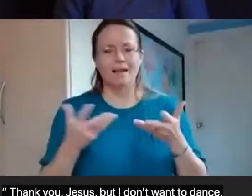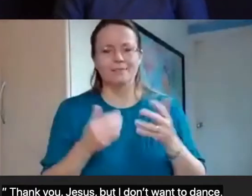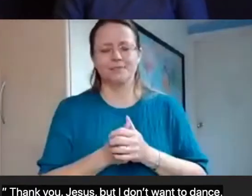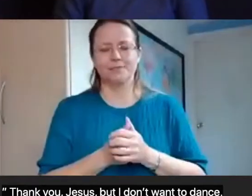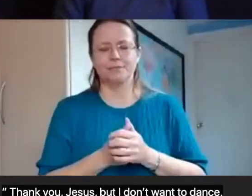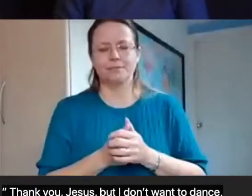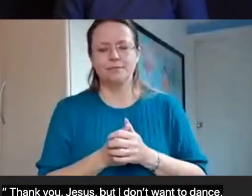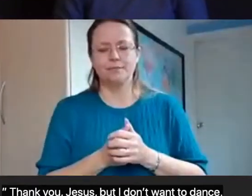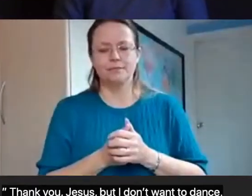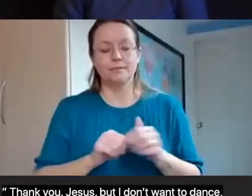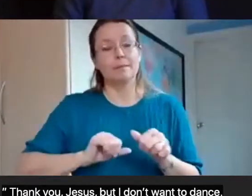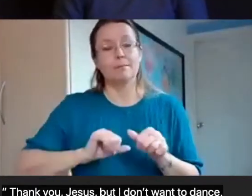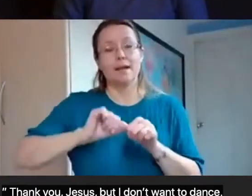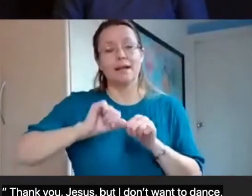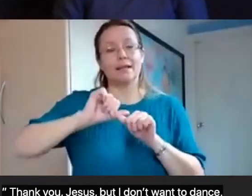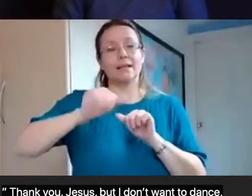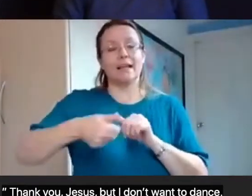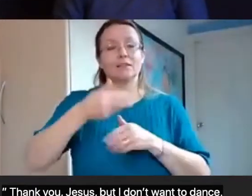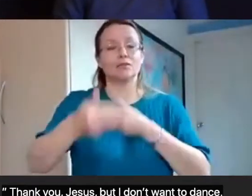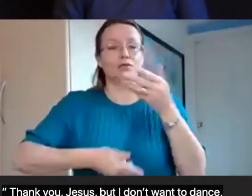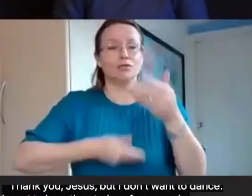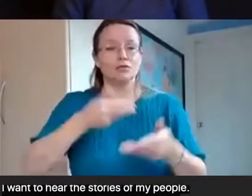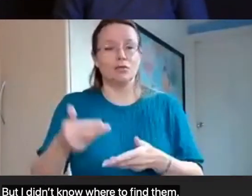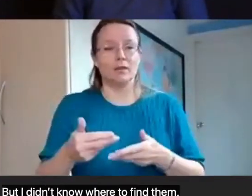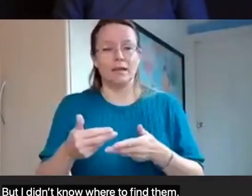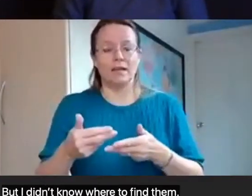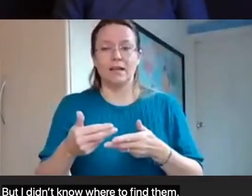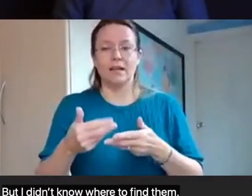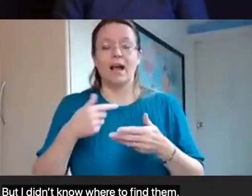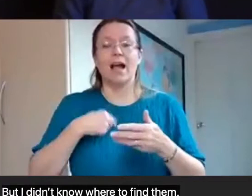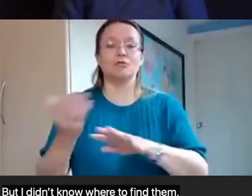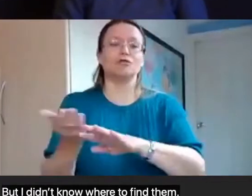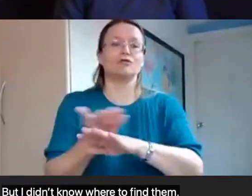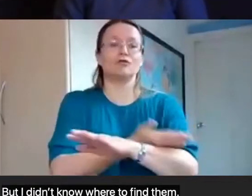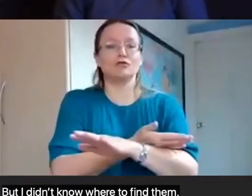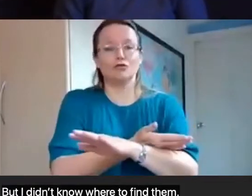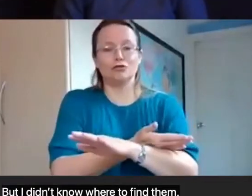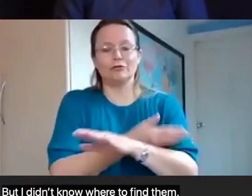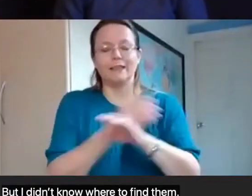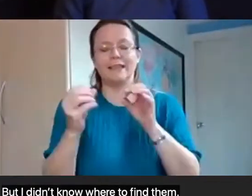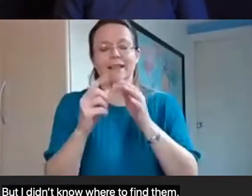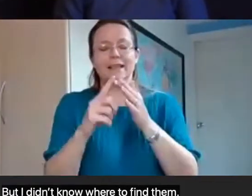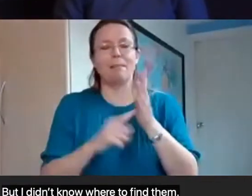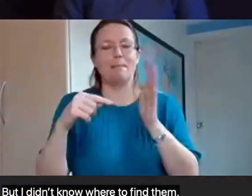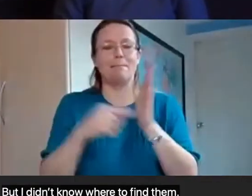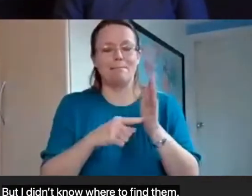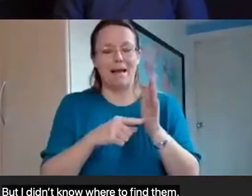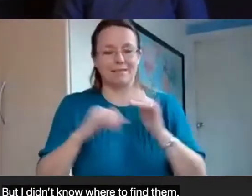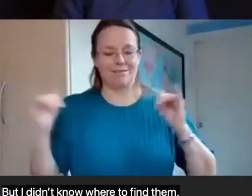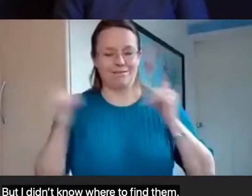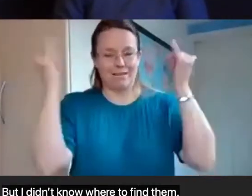Story two takes place about 10 years ago, when I'm at the Greenbelt Festival. And I'm camping in the interestingly named accessible camping